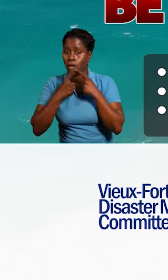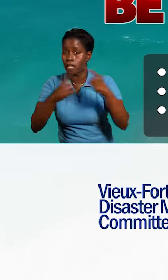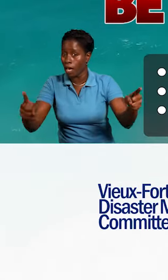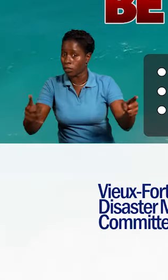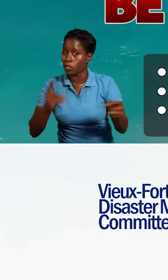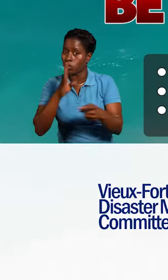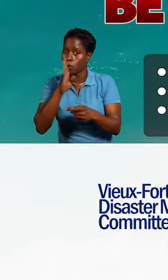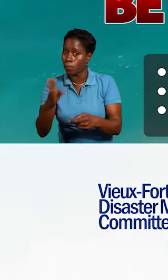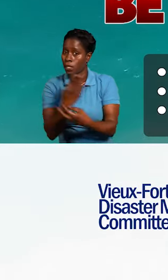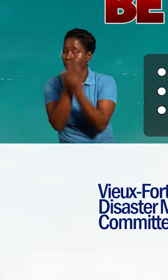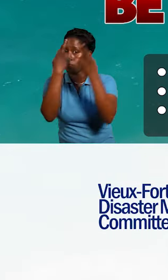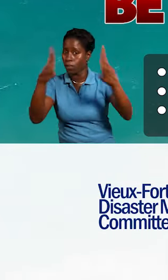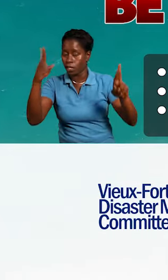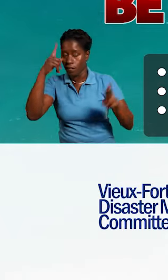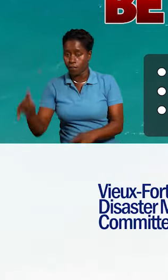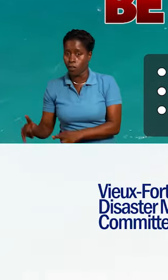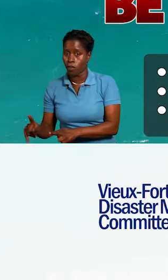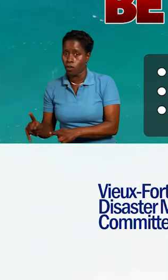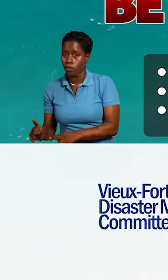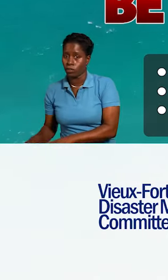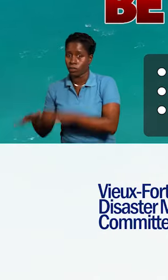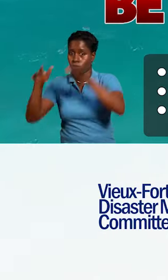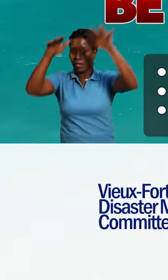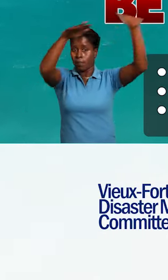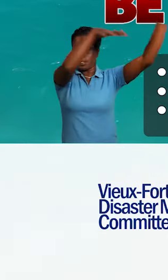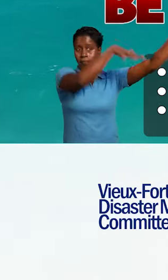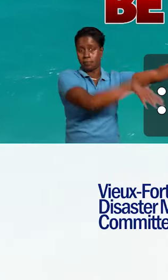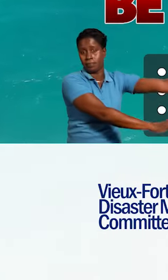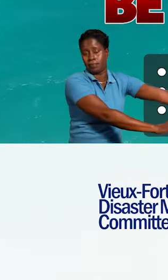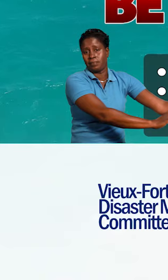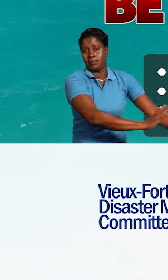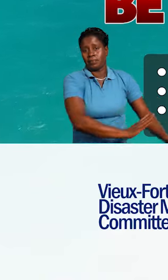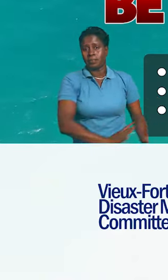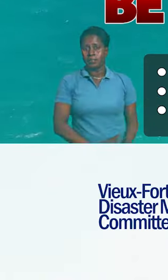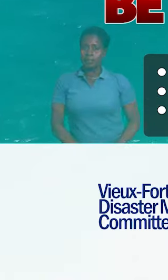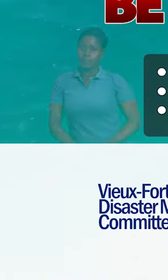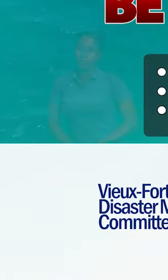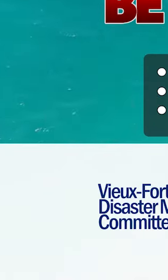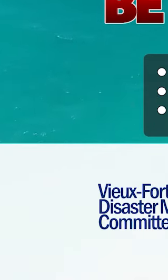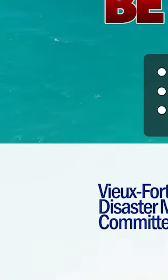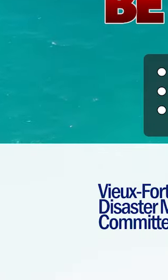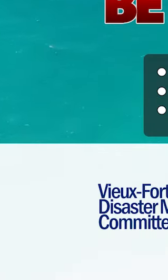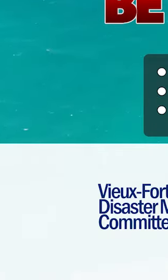Committee and Remo and funded by the USAID Office of Foreign Disaster Assistance.